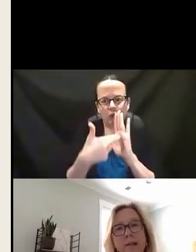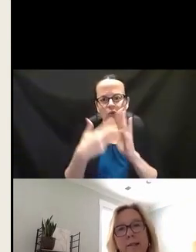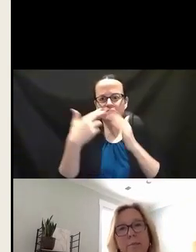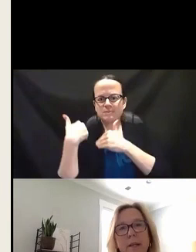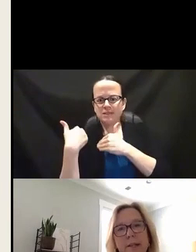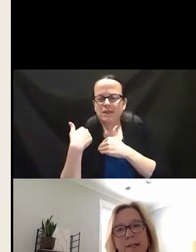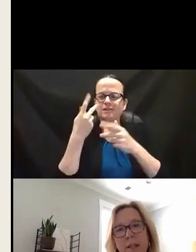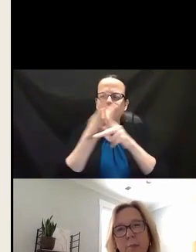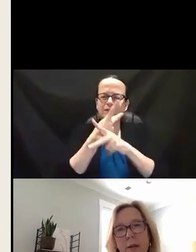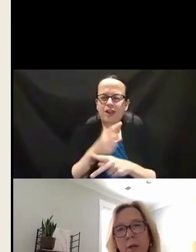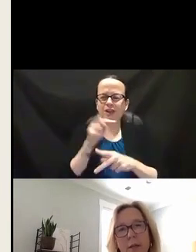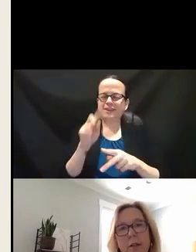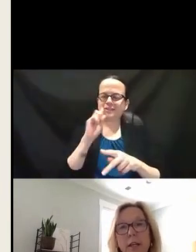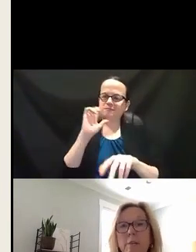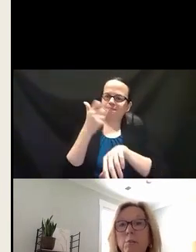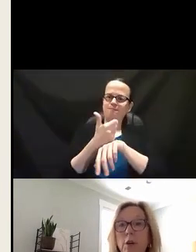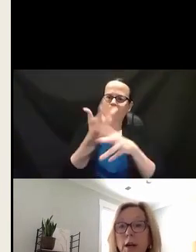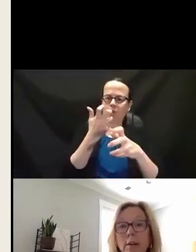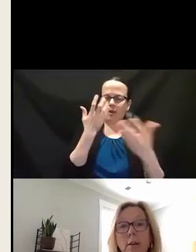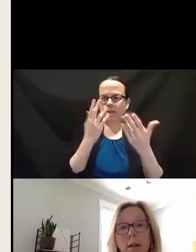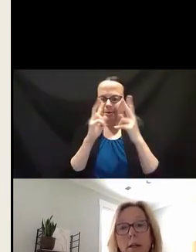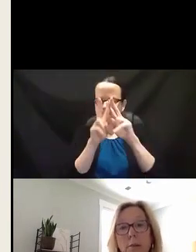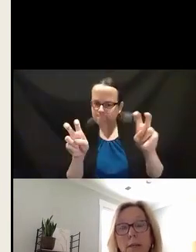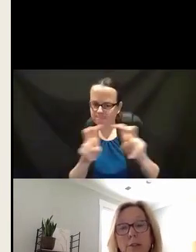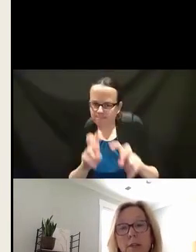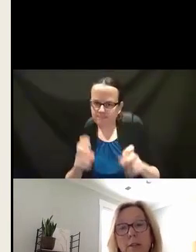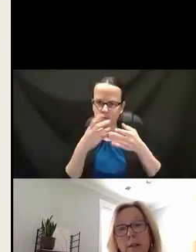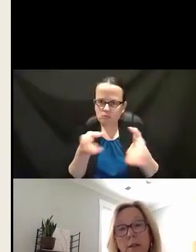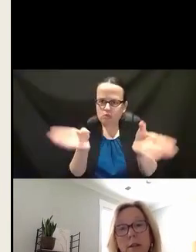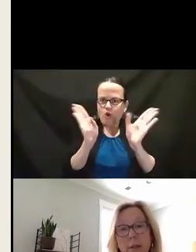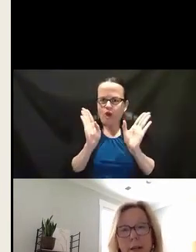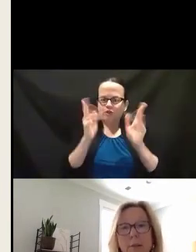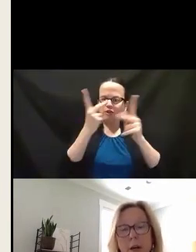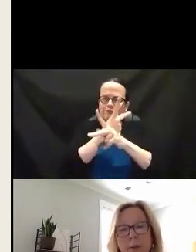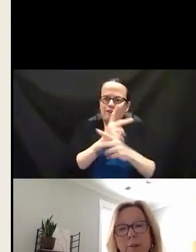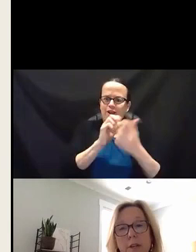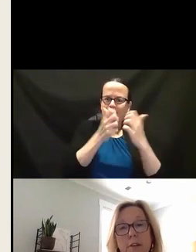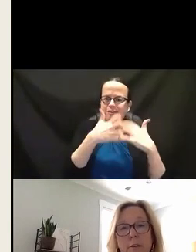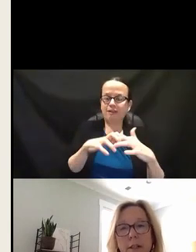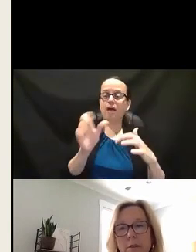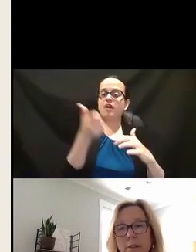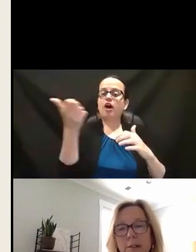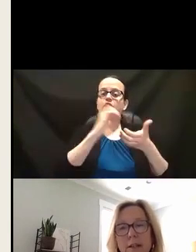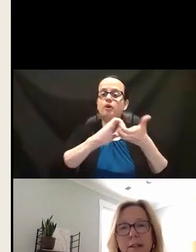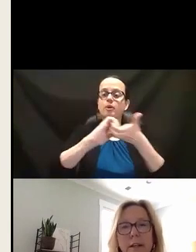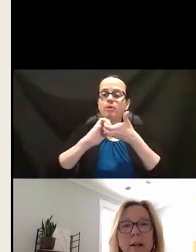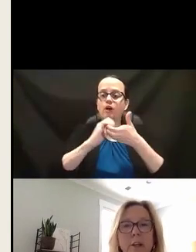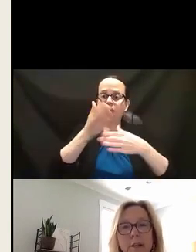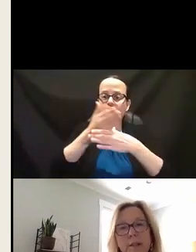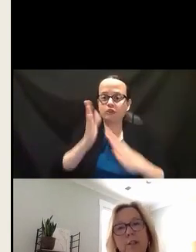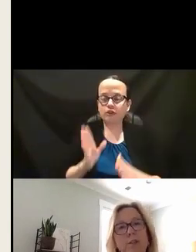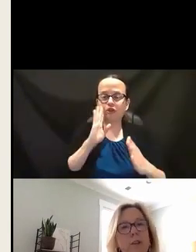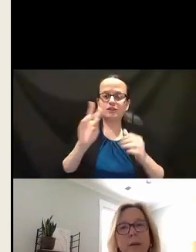And this is a place that you might want to look even broader because there are other partners that are critical in secondary